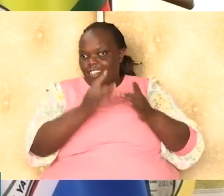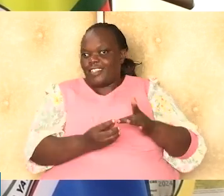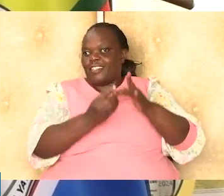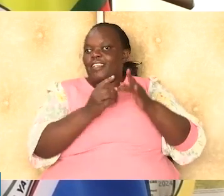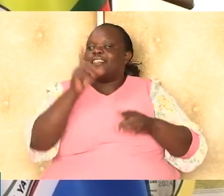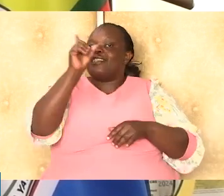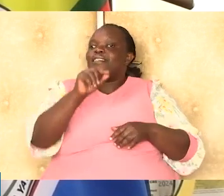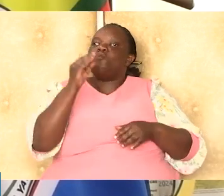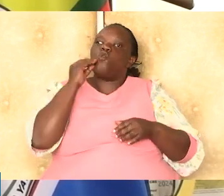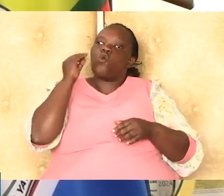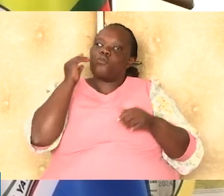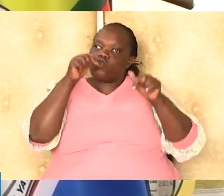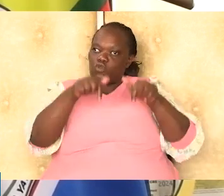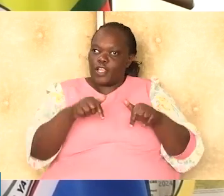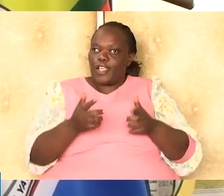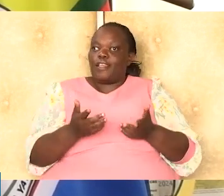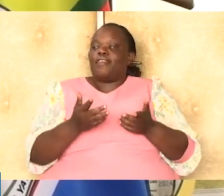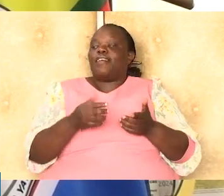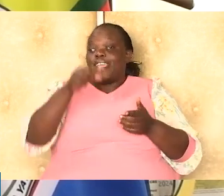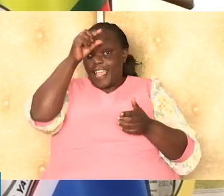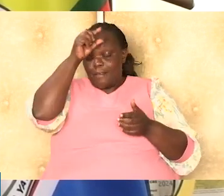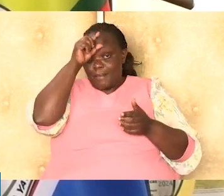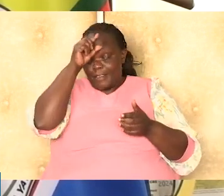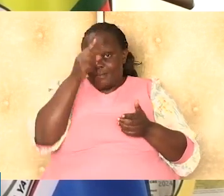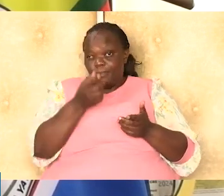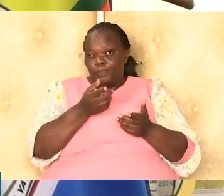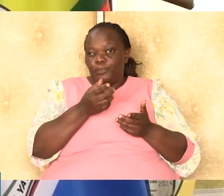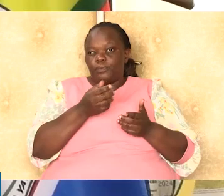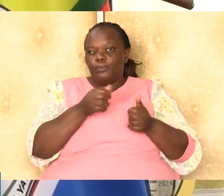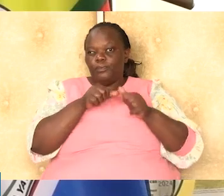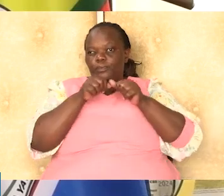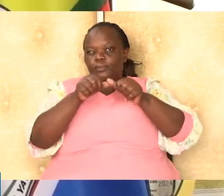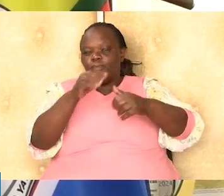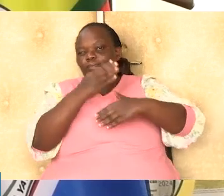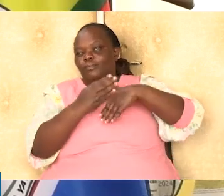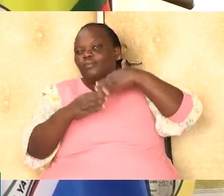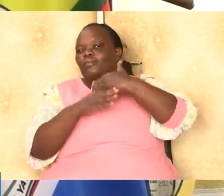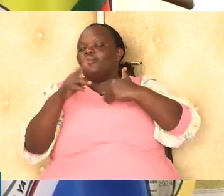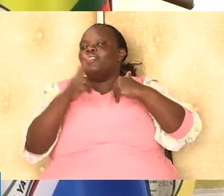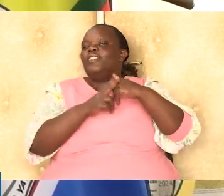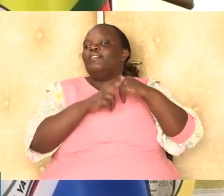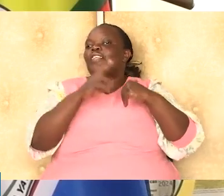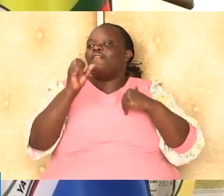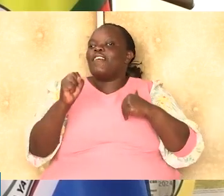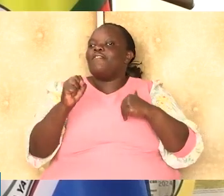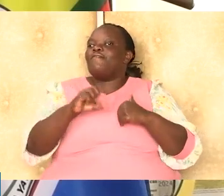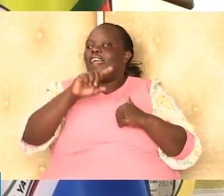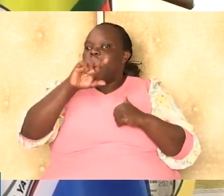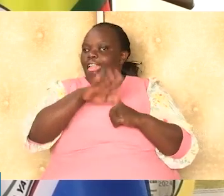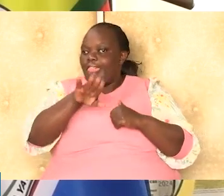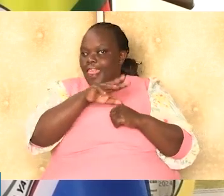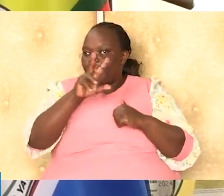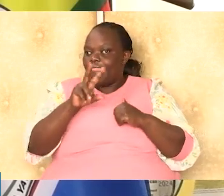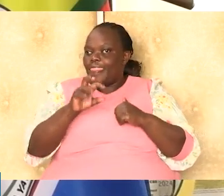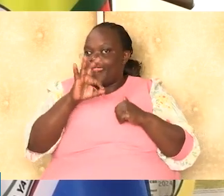affordable homes. As of today, the government has ongoing construction of 75 sites in 37 counties.